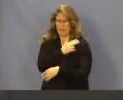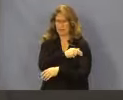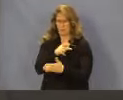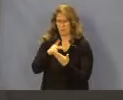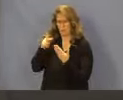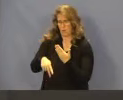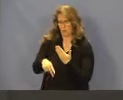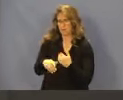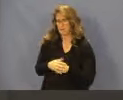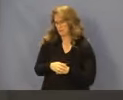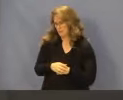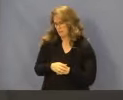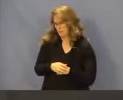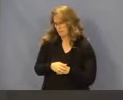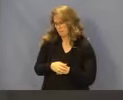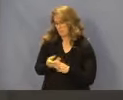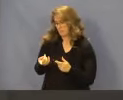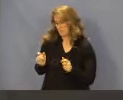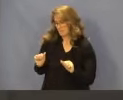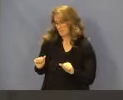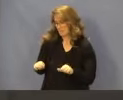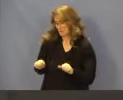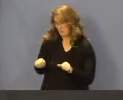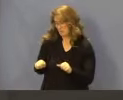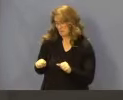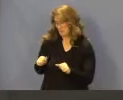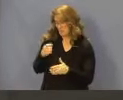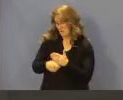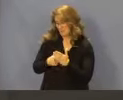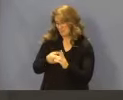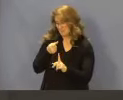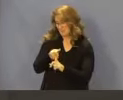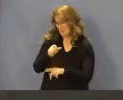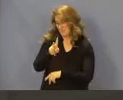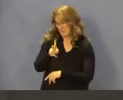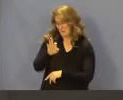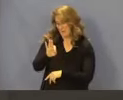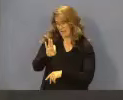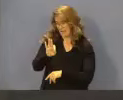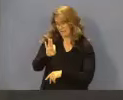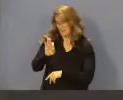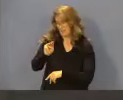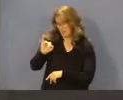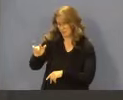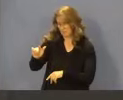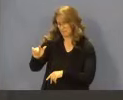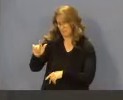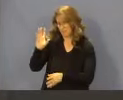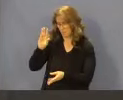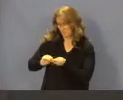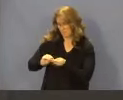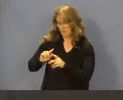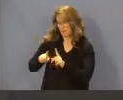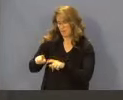The projected cost impact of this change is $29.7 million in total funds, of which $19